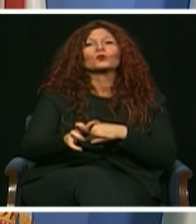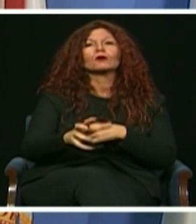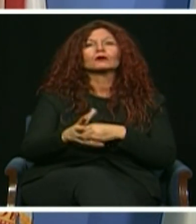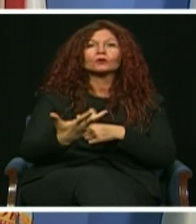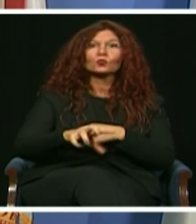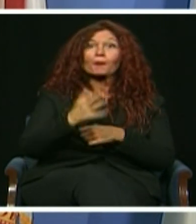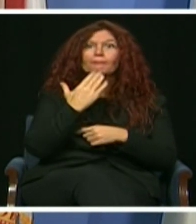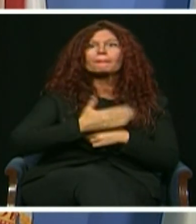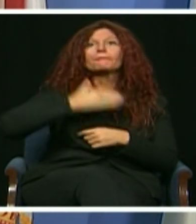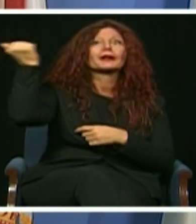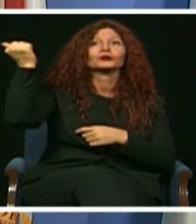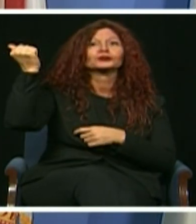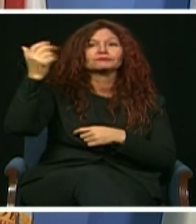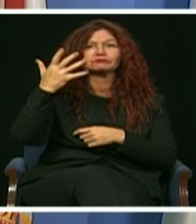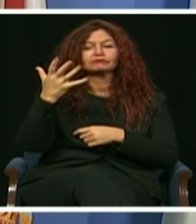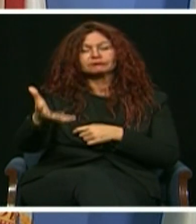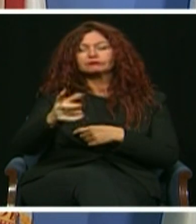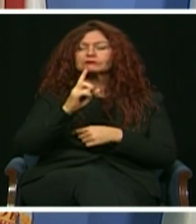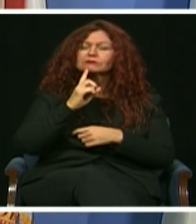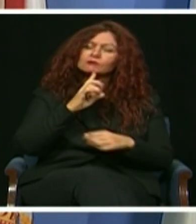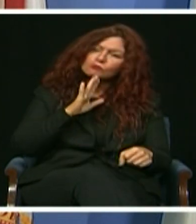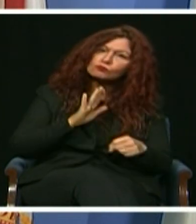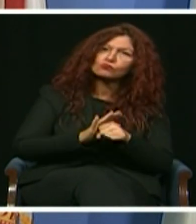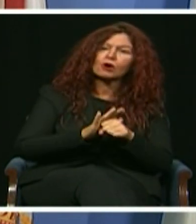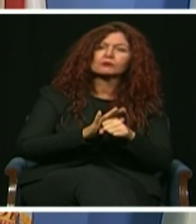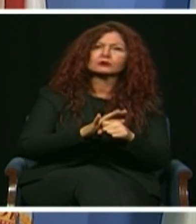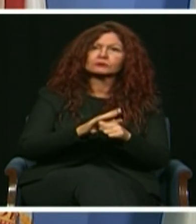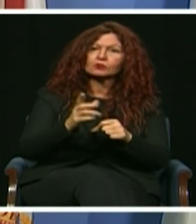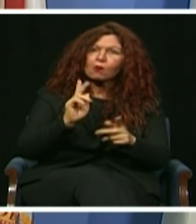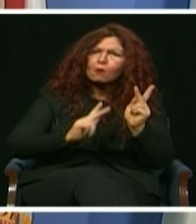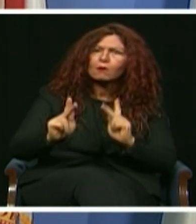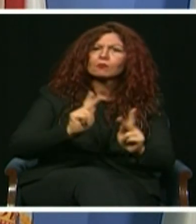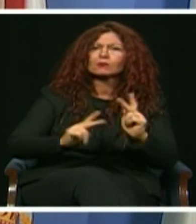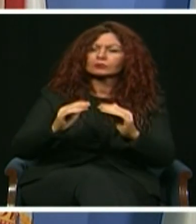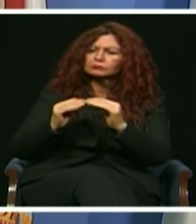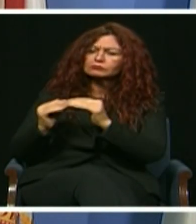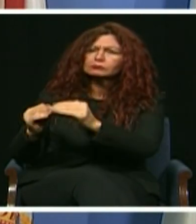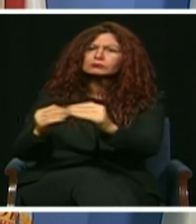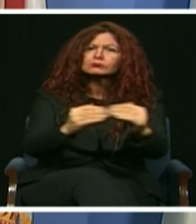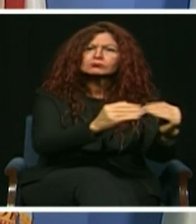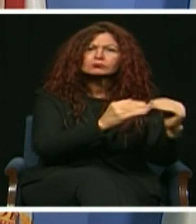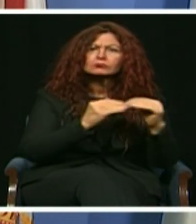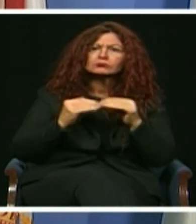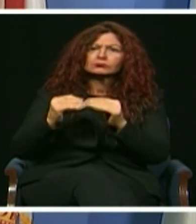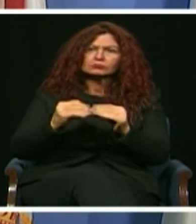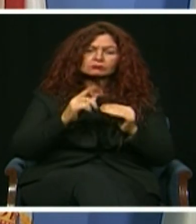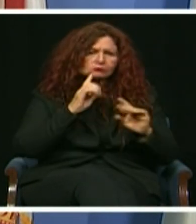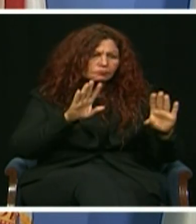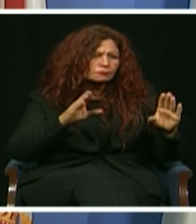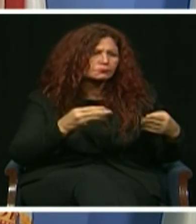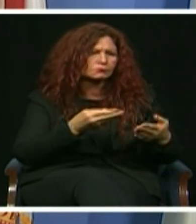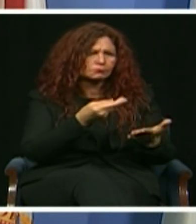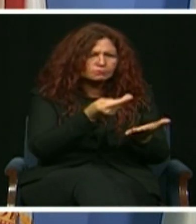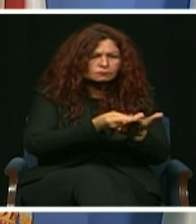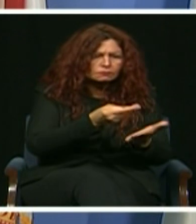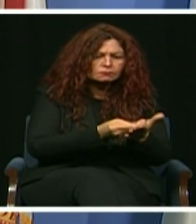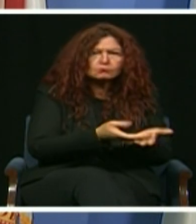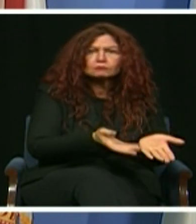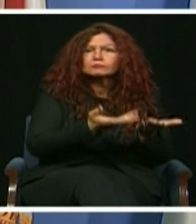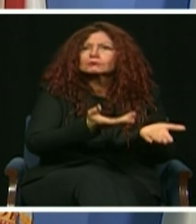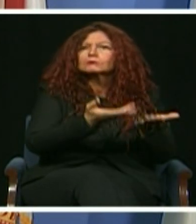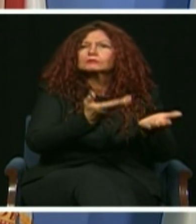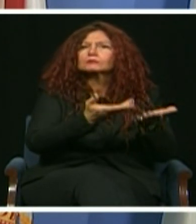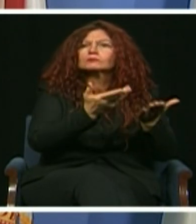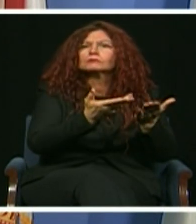E's. A commitment to equity, a sharp focus on invigorating our economy, key investments in